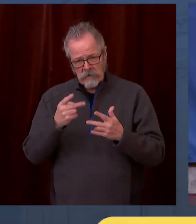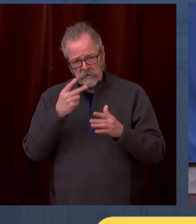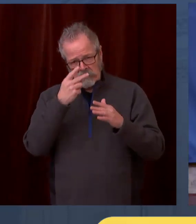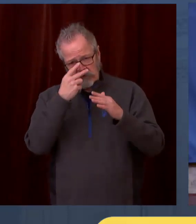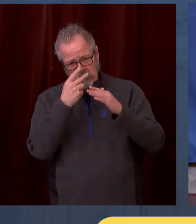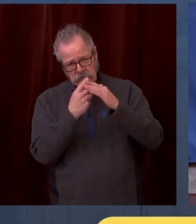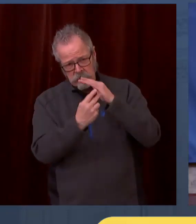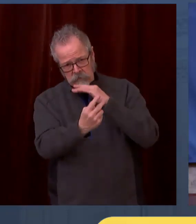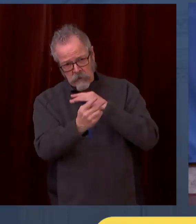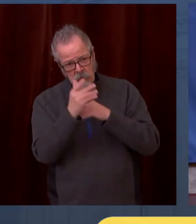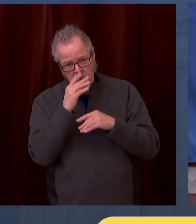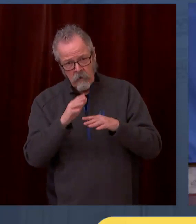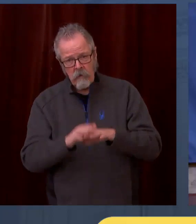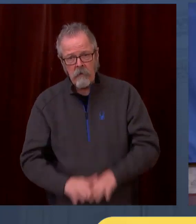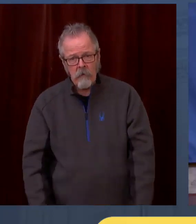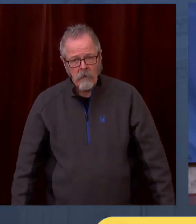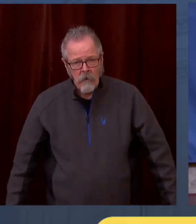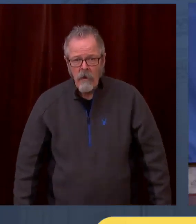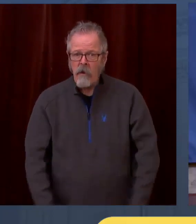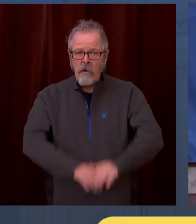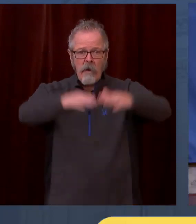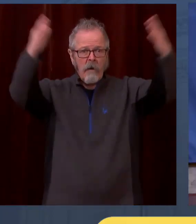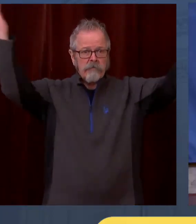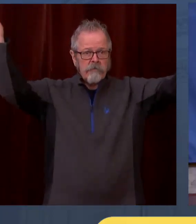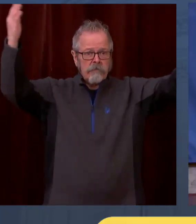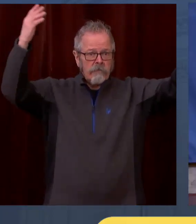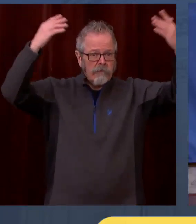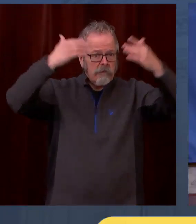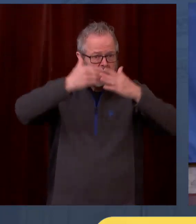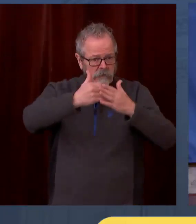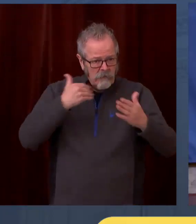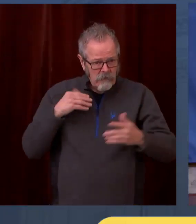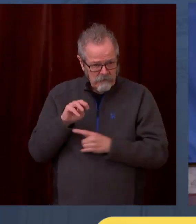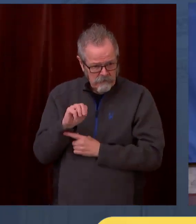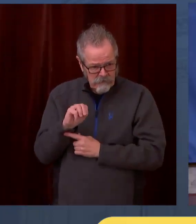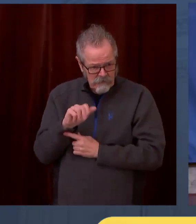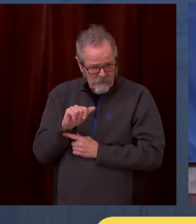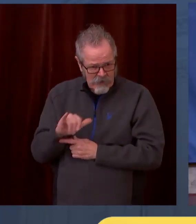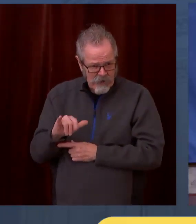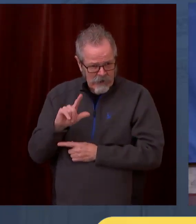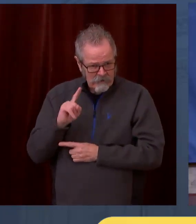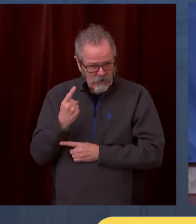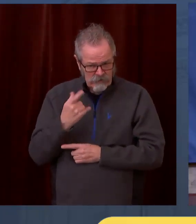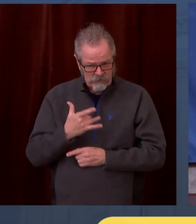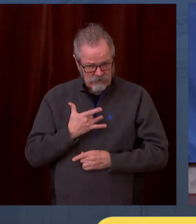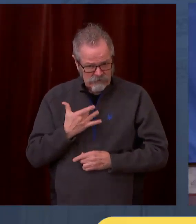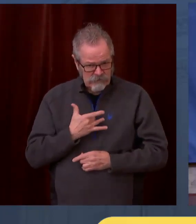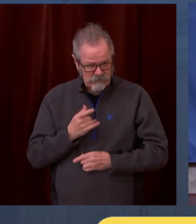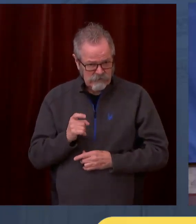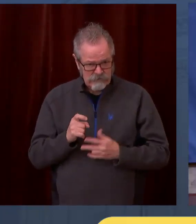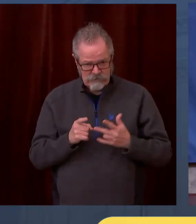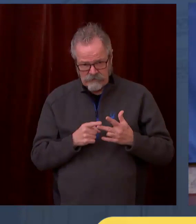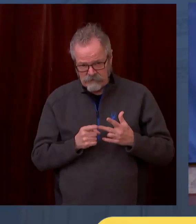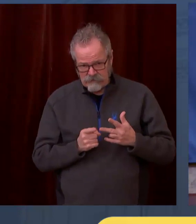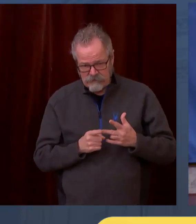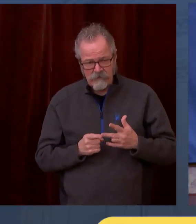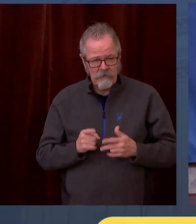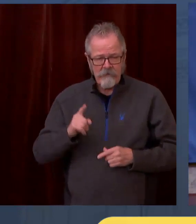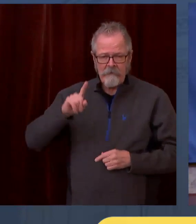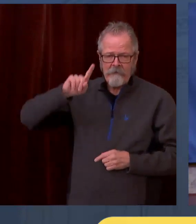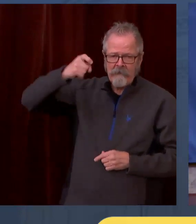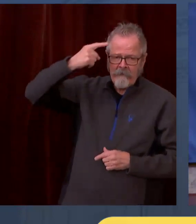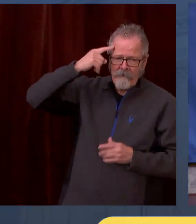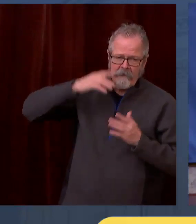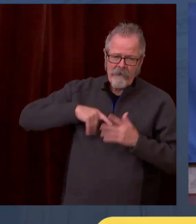Well, I'll take them in reverse order. On the eligibility, we have received a directive from the federal government that